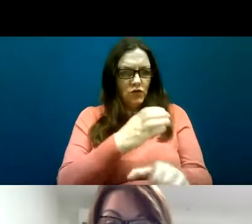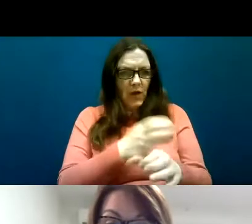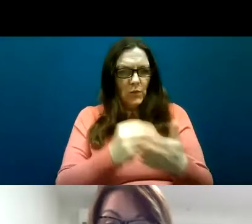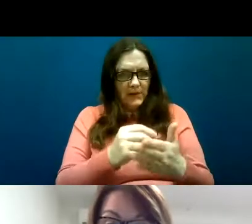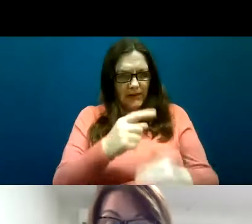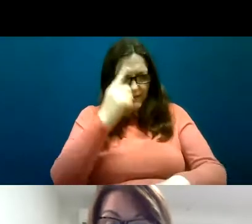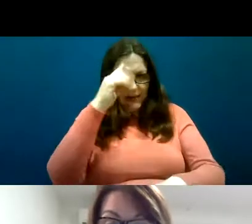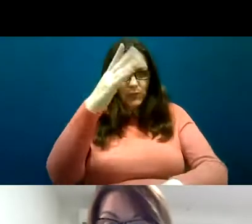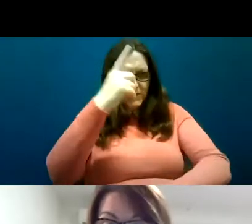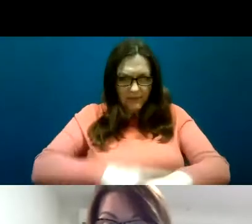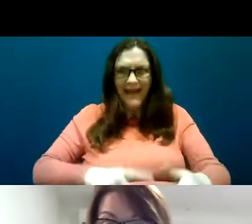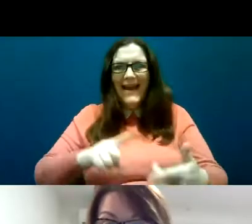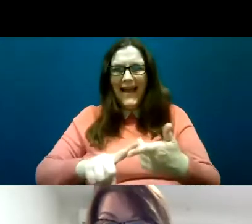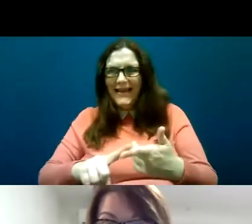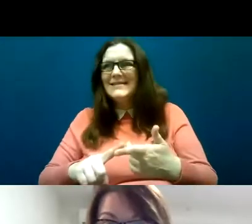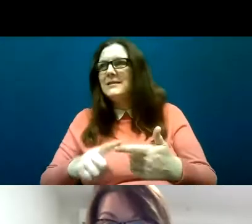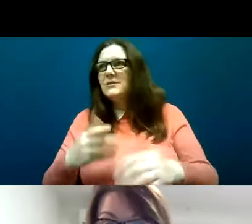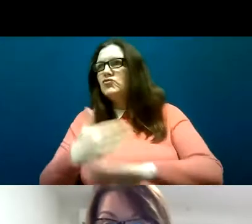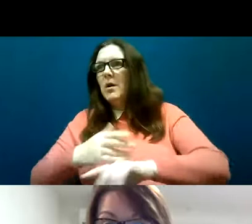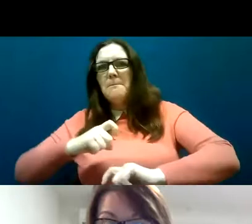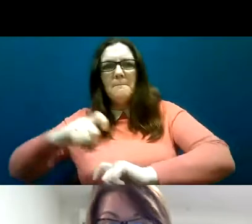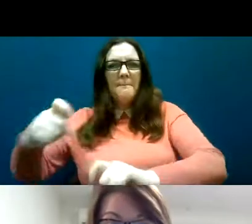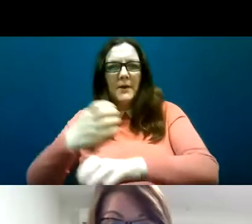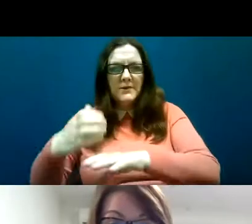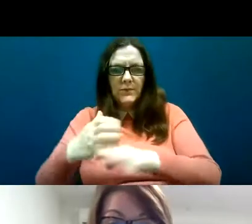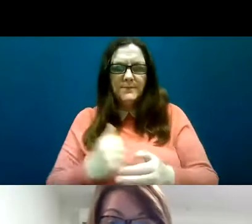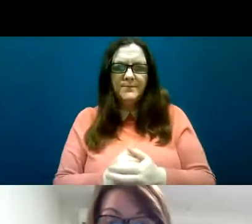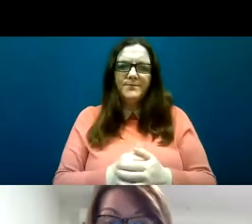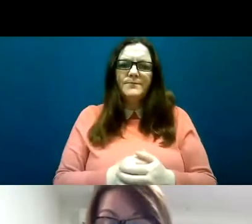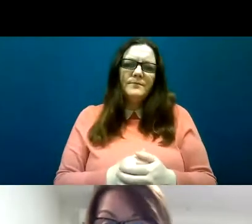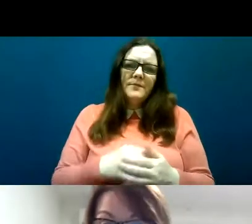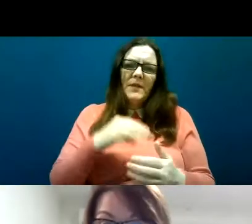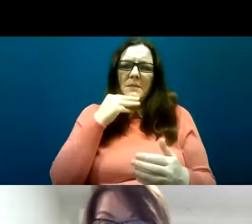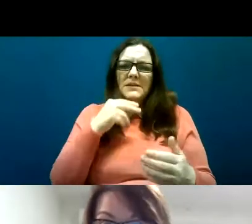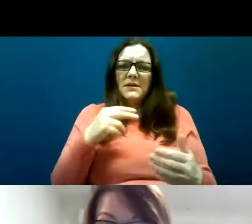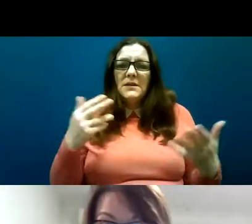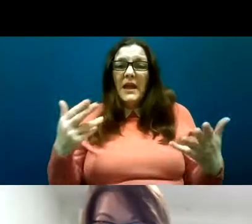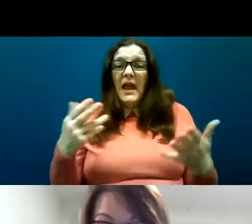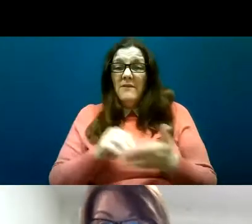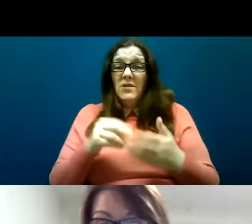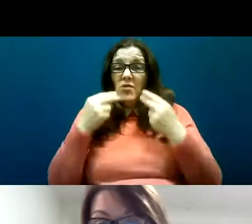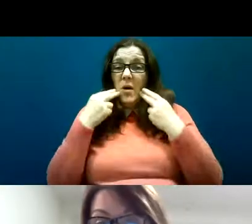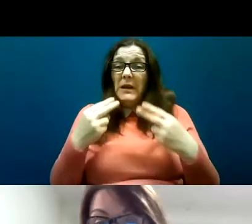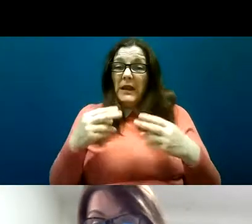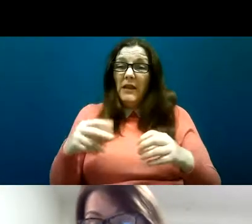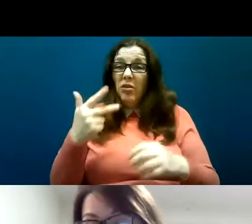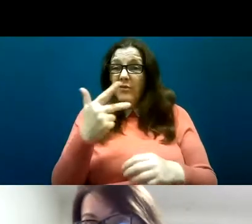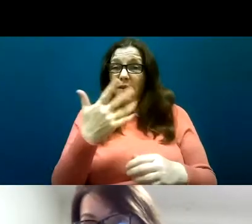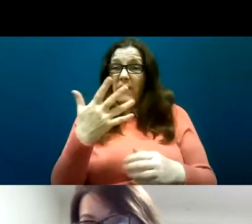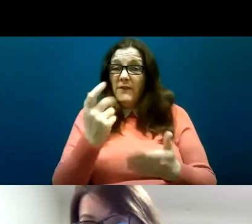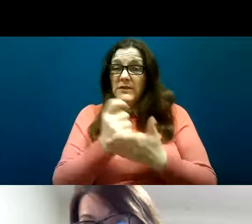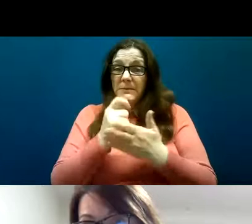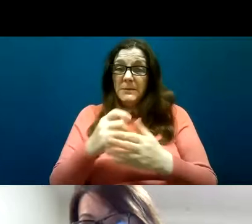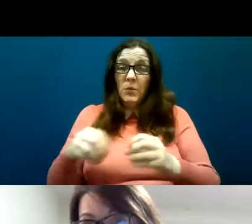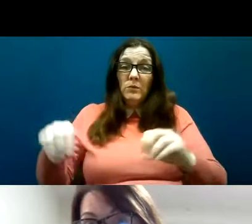The length of time in homelessness ranged from one to four years, with a range of three to five moves for these groups. We know that